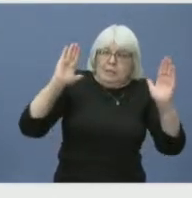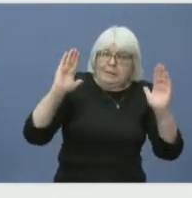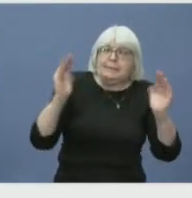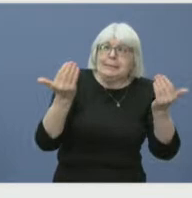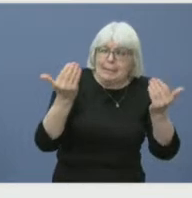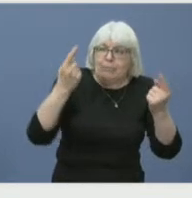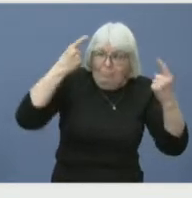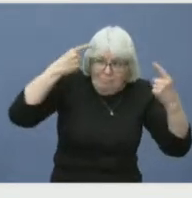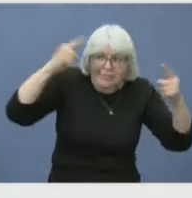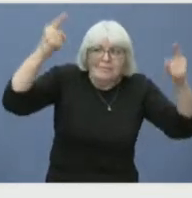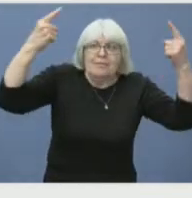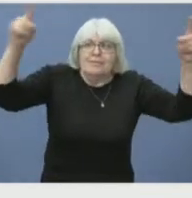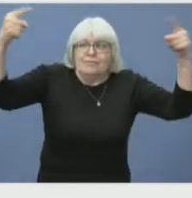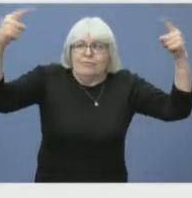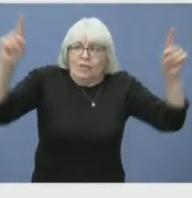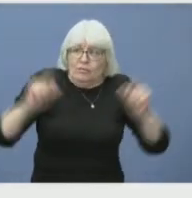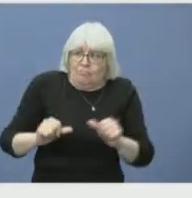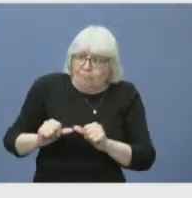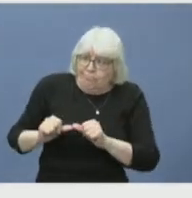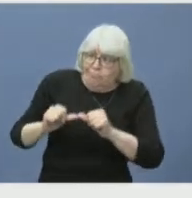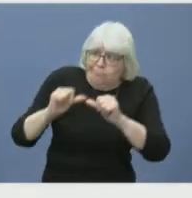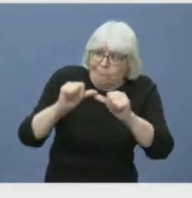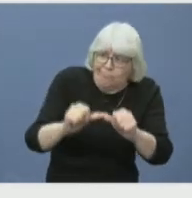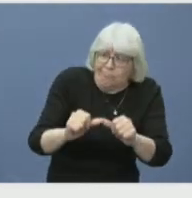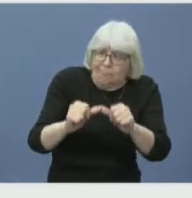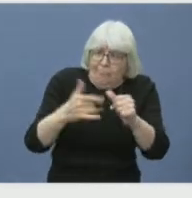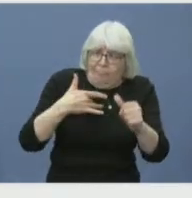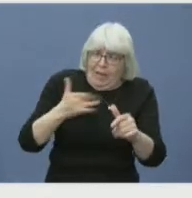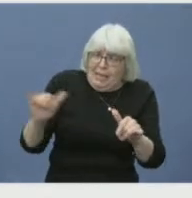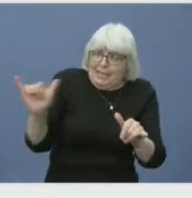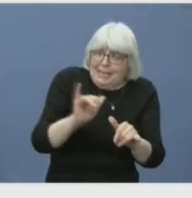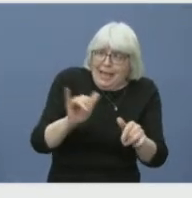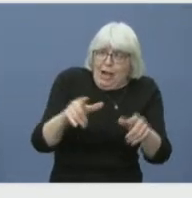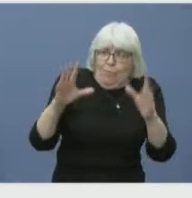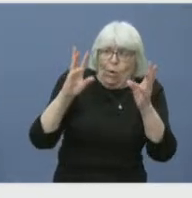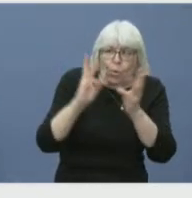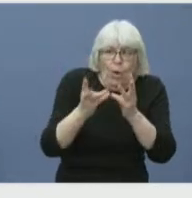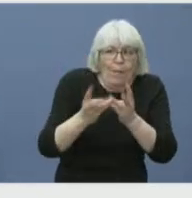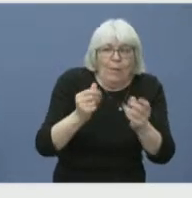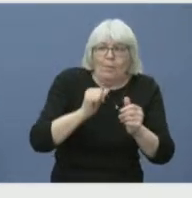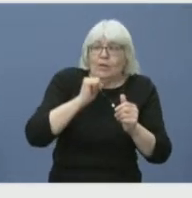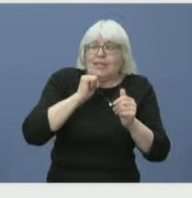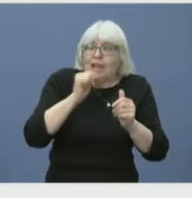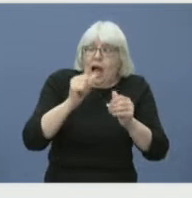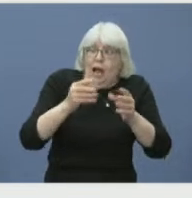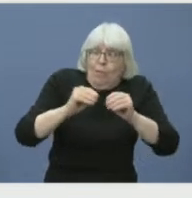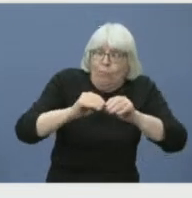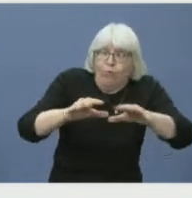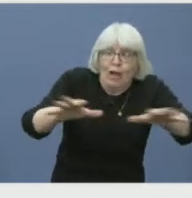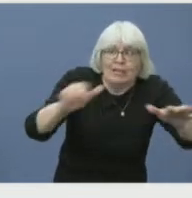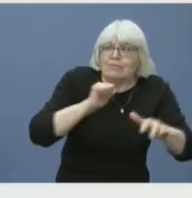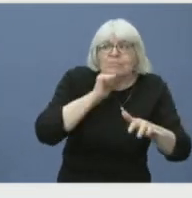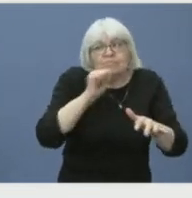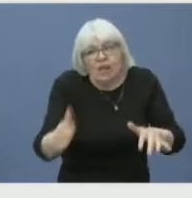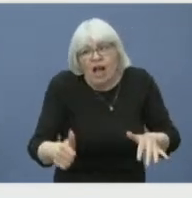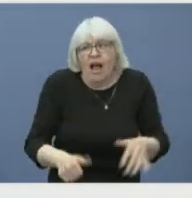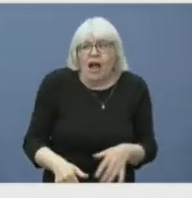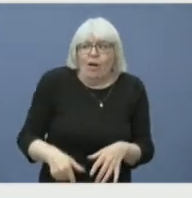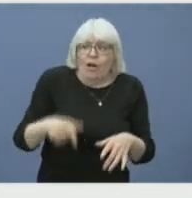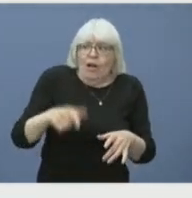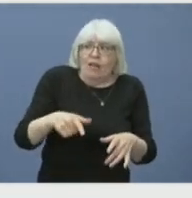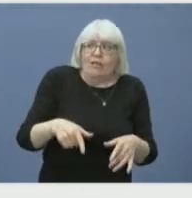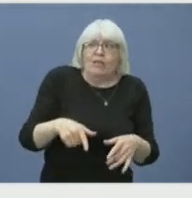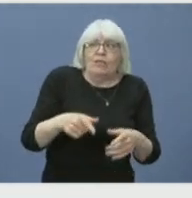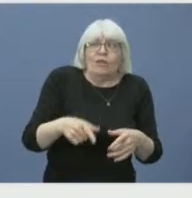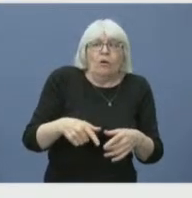to spread. But I want to be clear, it is still not under control. We're working hard to get this under control and put it out.